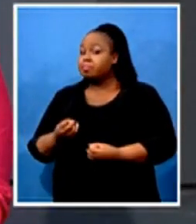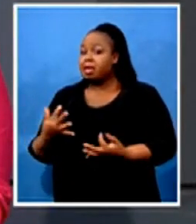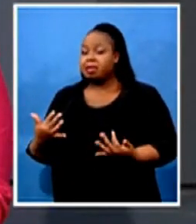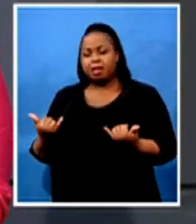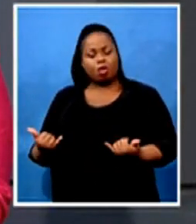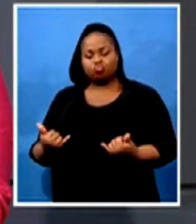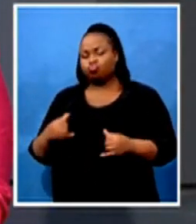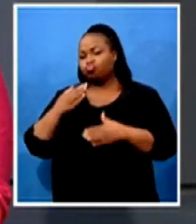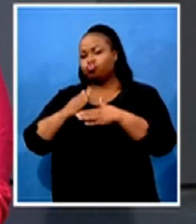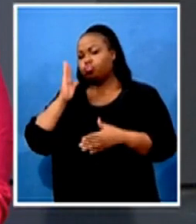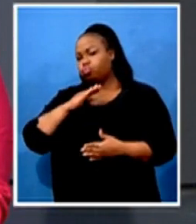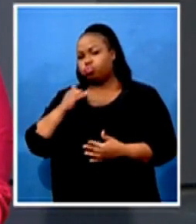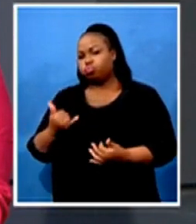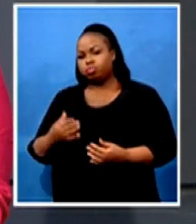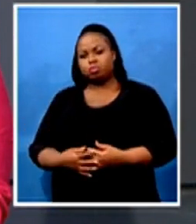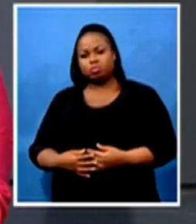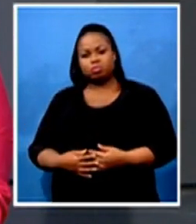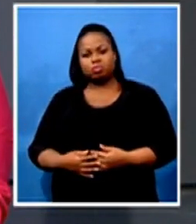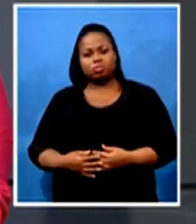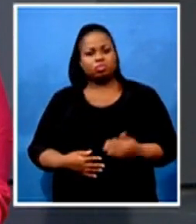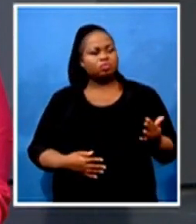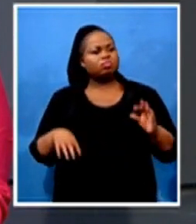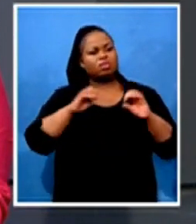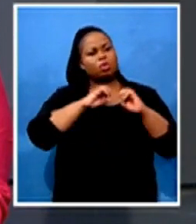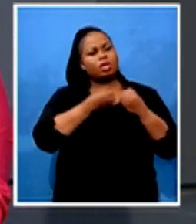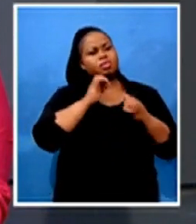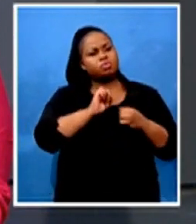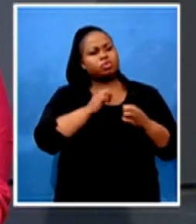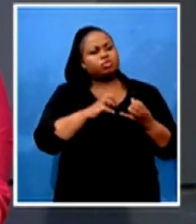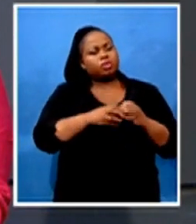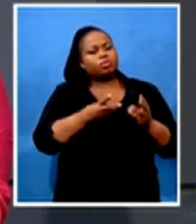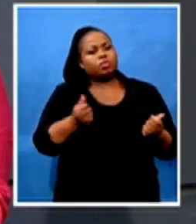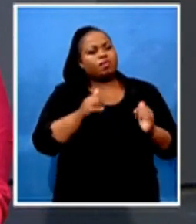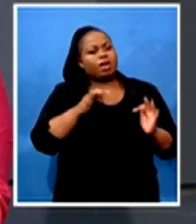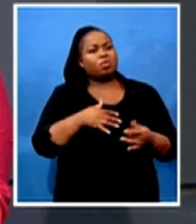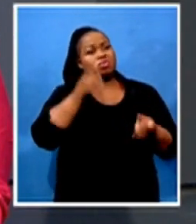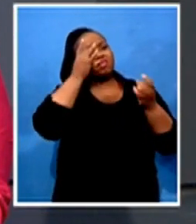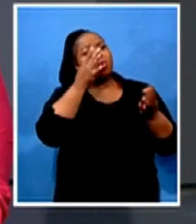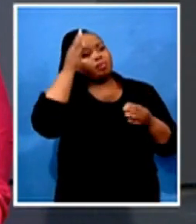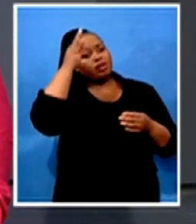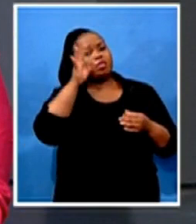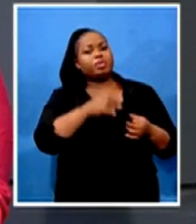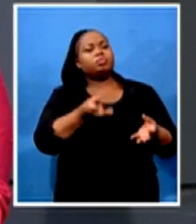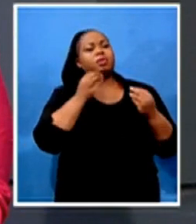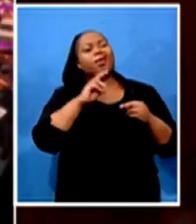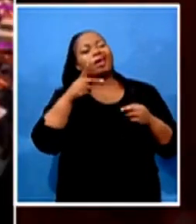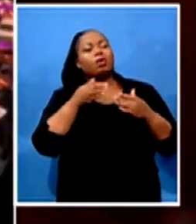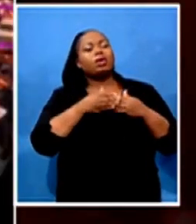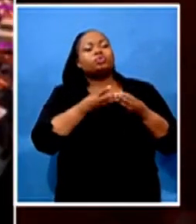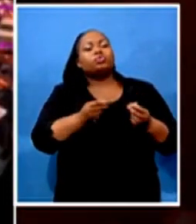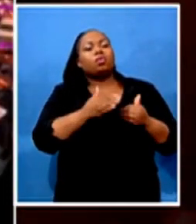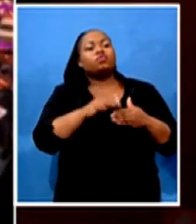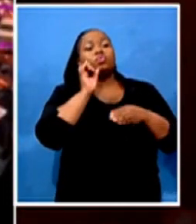is your organization offering to government in terms of finding ways of going ahead, going forward? We certainly have